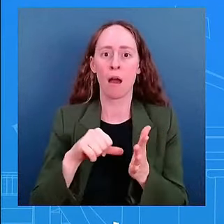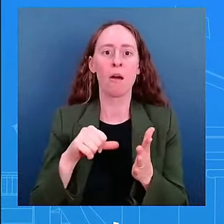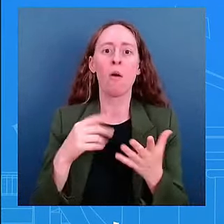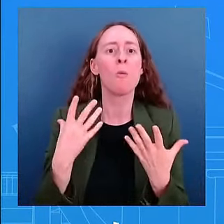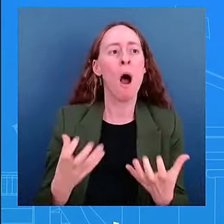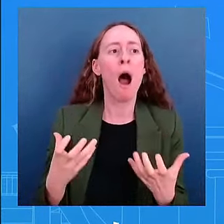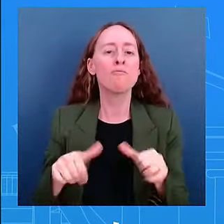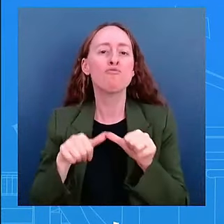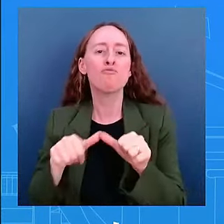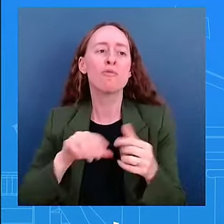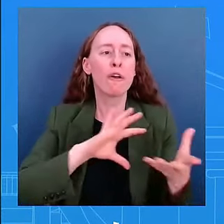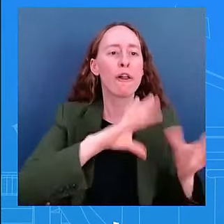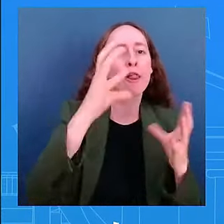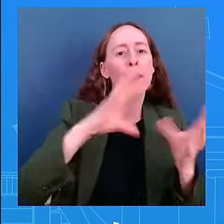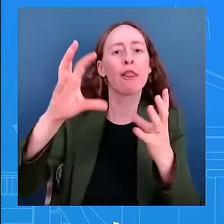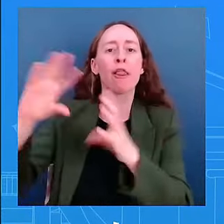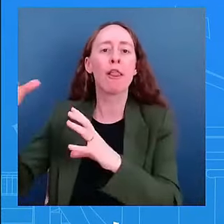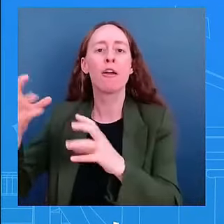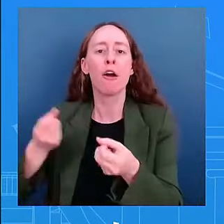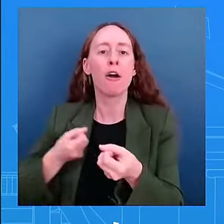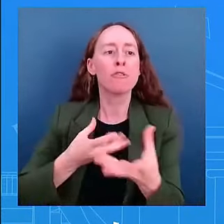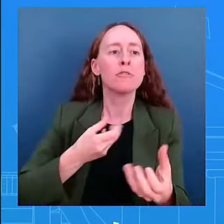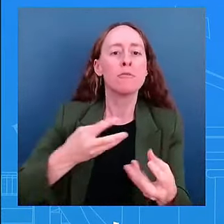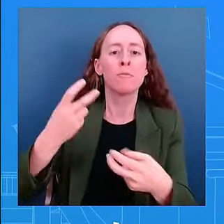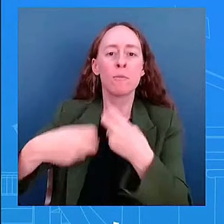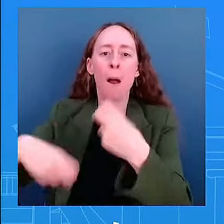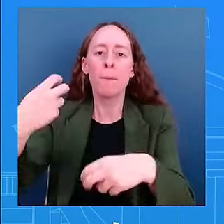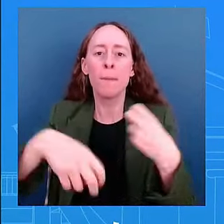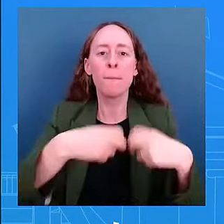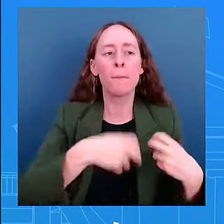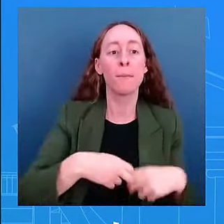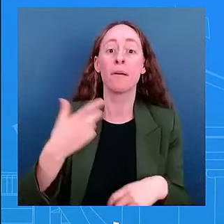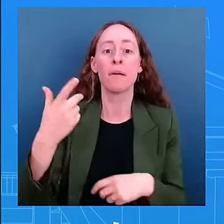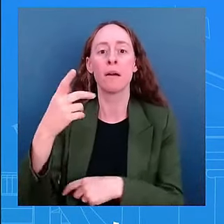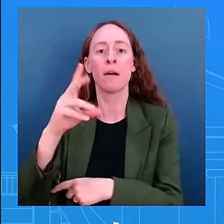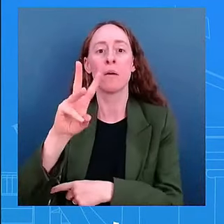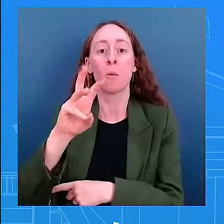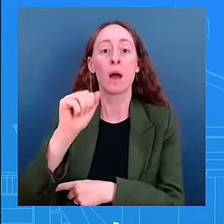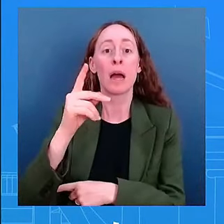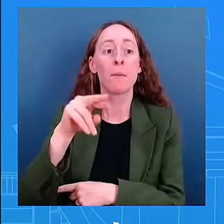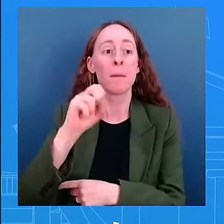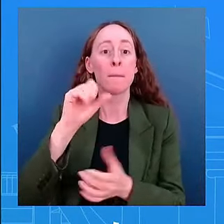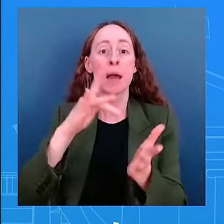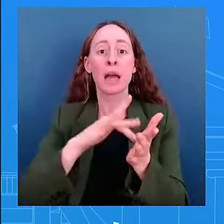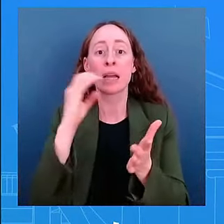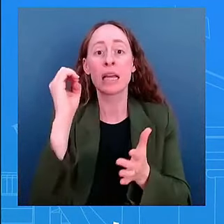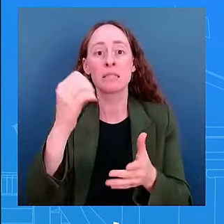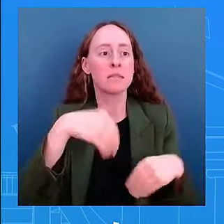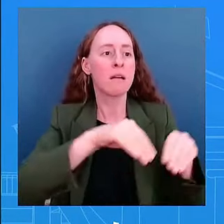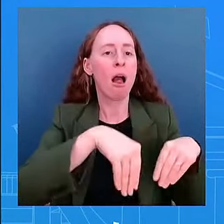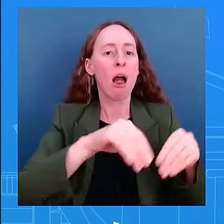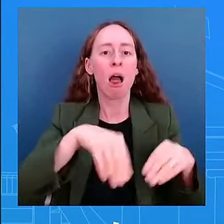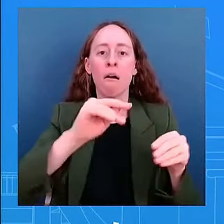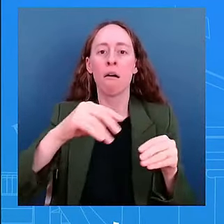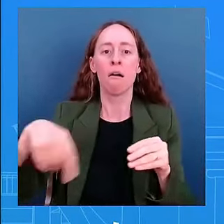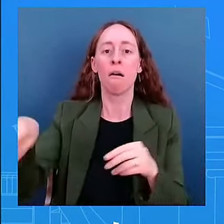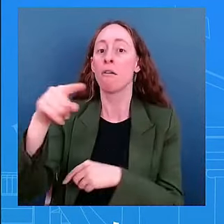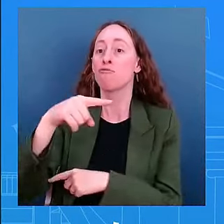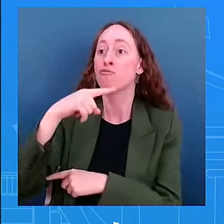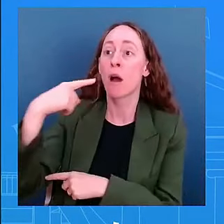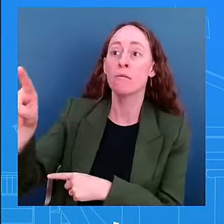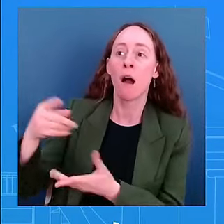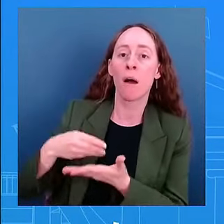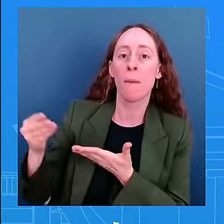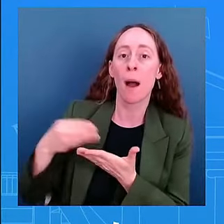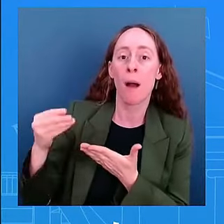east and its enabling of russia's war in ukraine you've heard talk about this uh again this is part of uh announcements that we